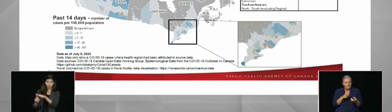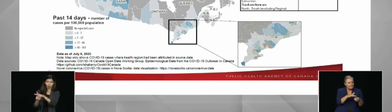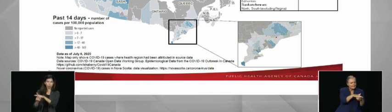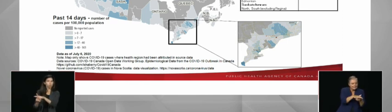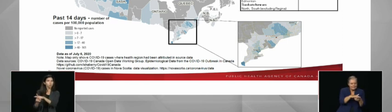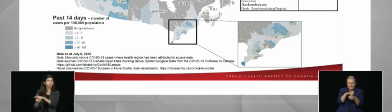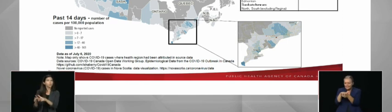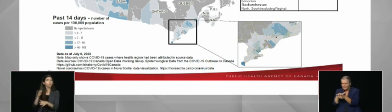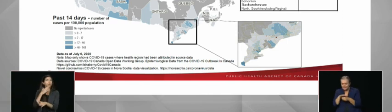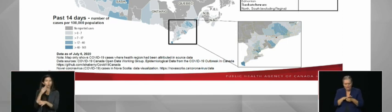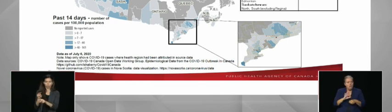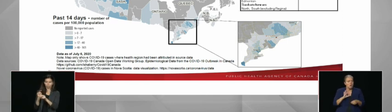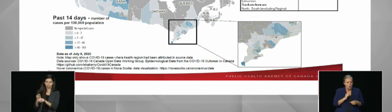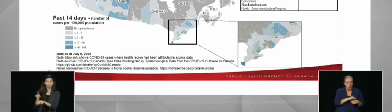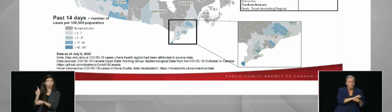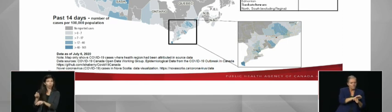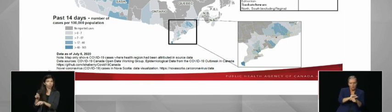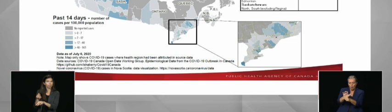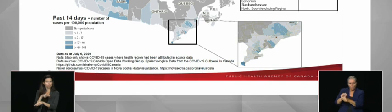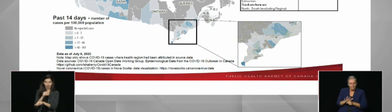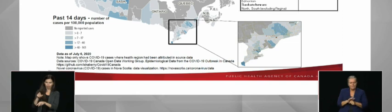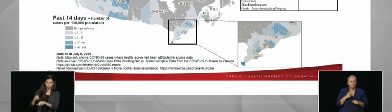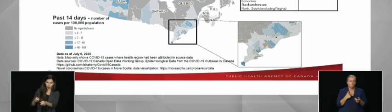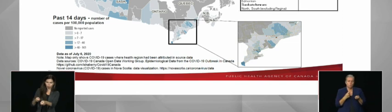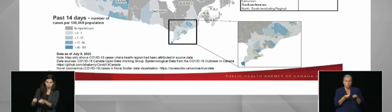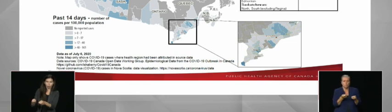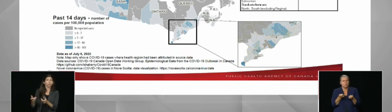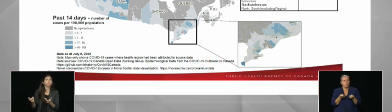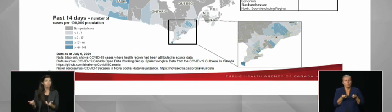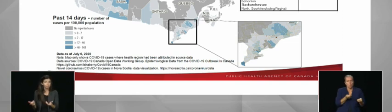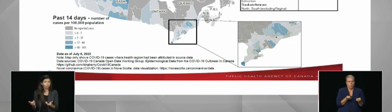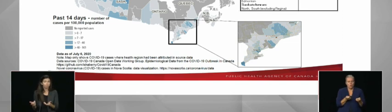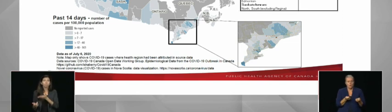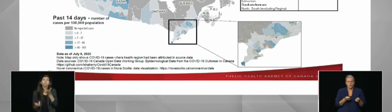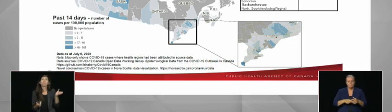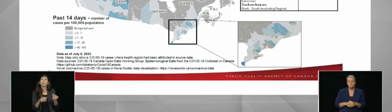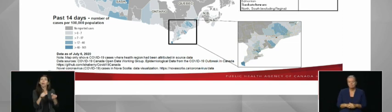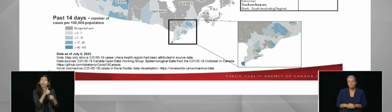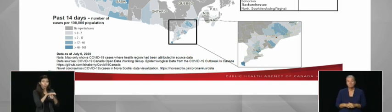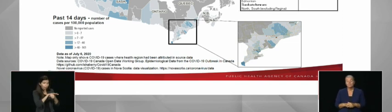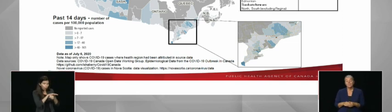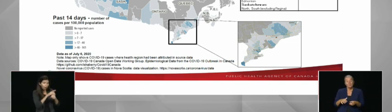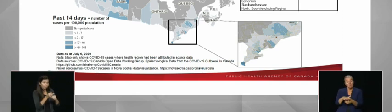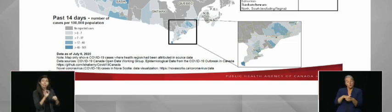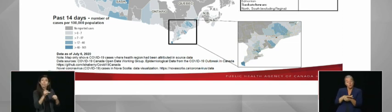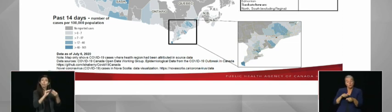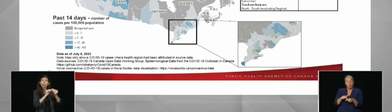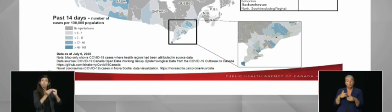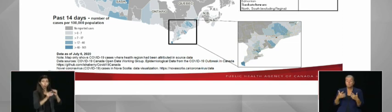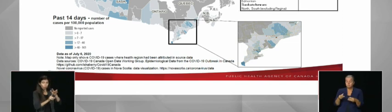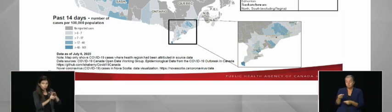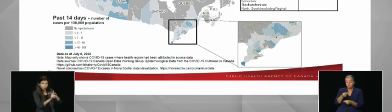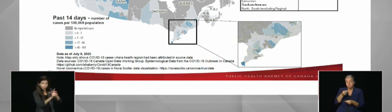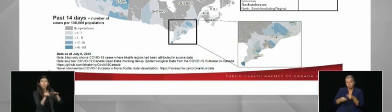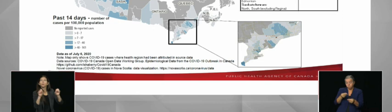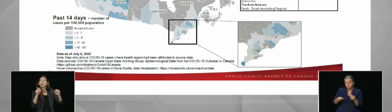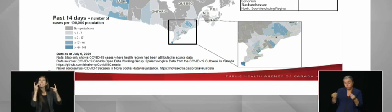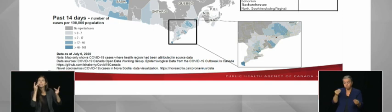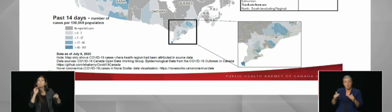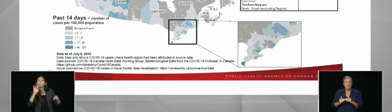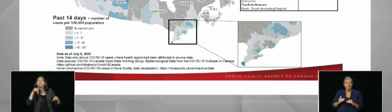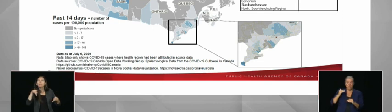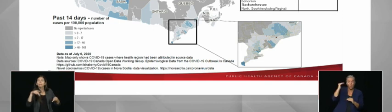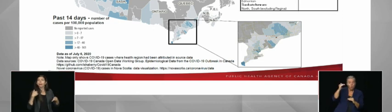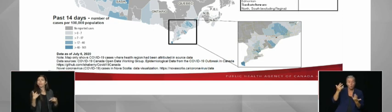outbreaks. Areas of increased transmission are shown as darker blue areas on the map. Some of these areas are